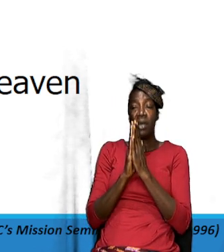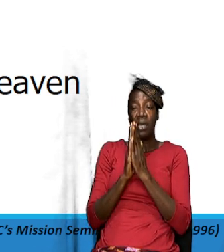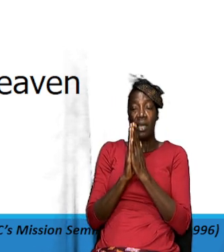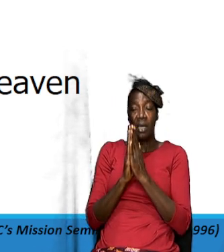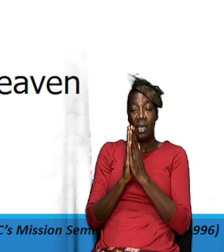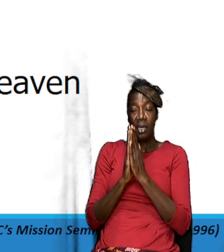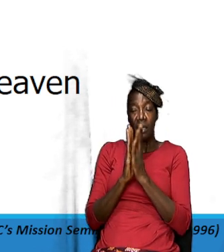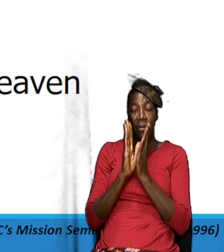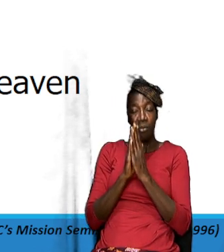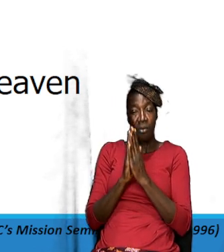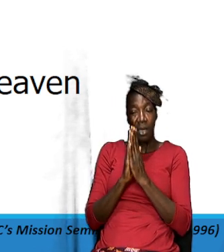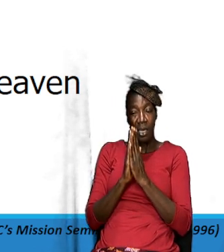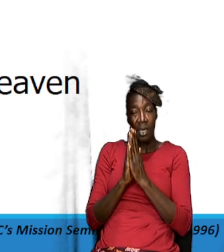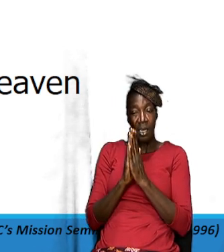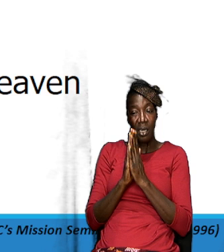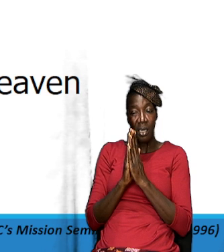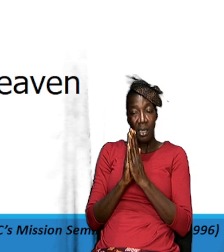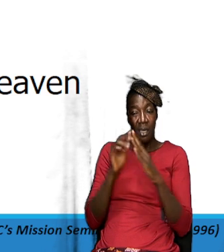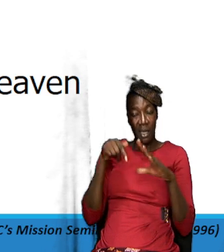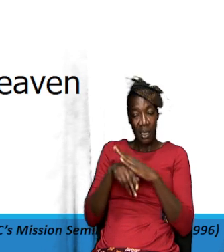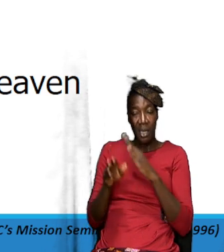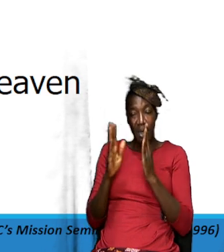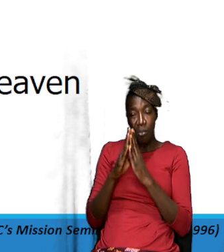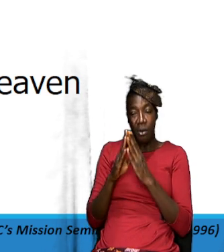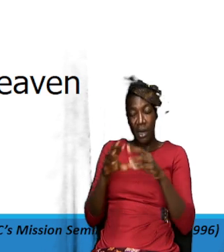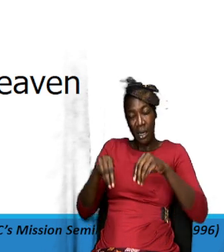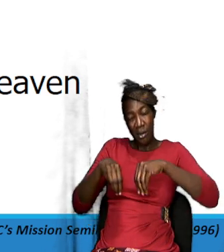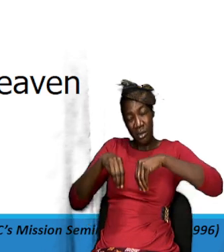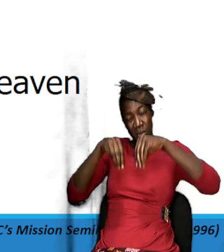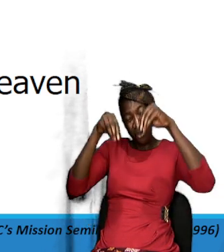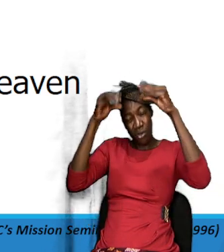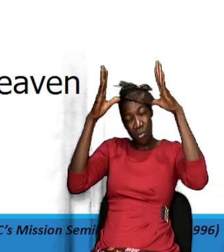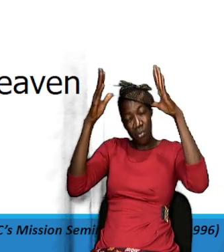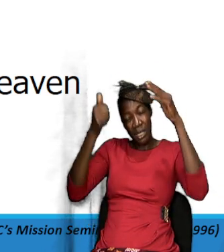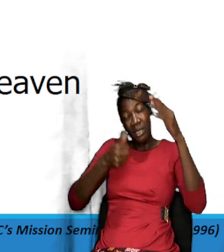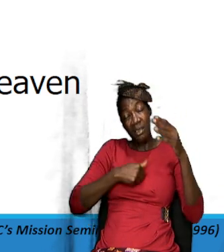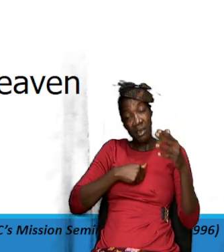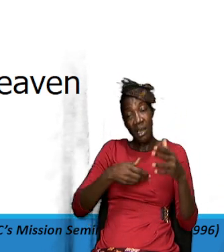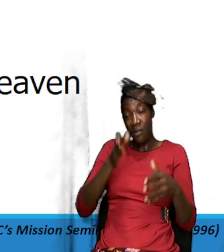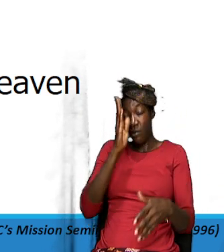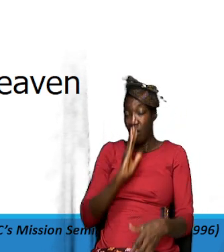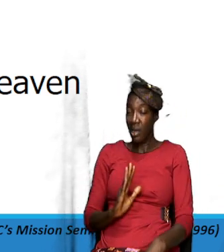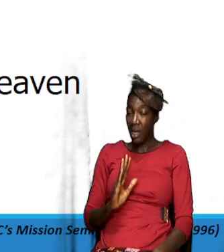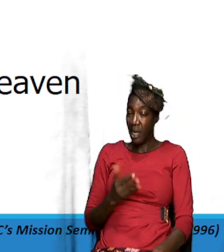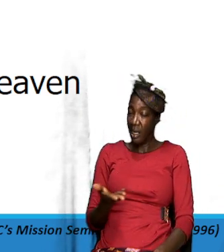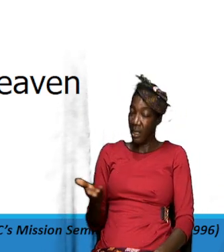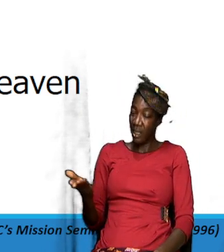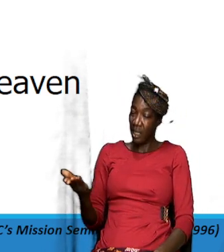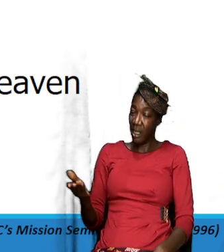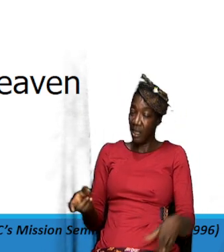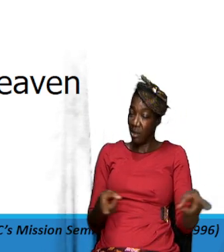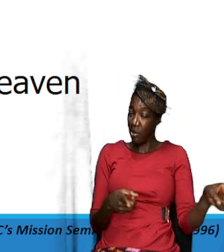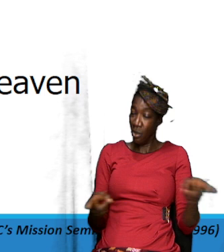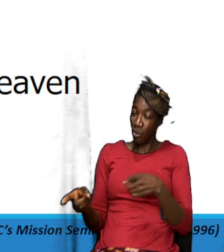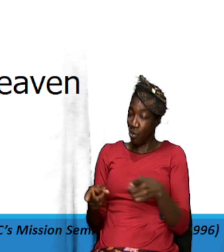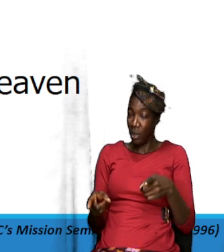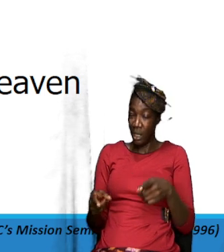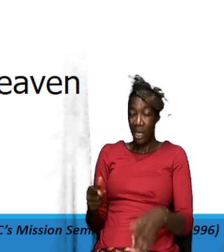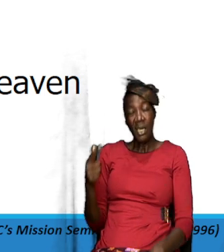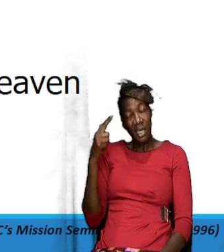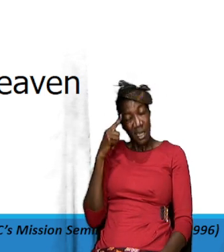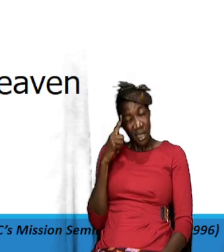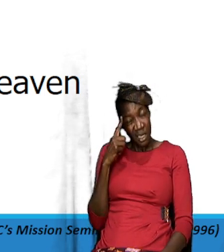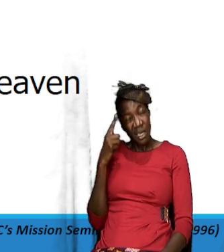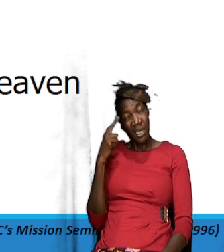time in our prayer and submit ourselves to God the things that we are doing reflect on